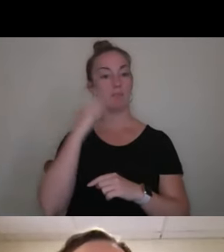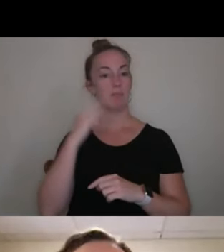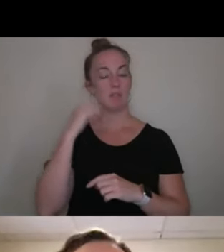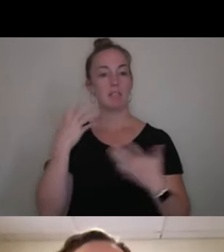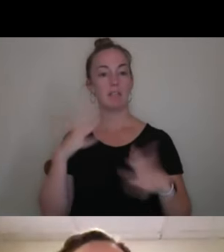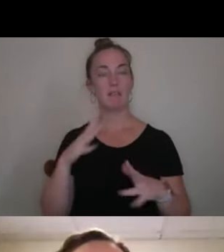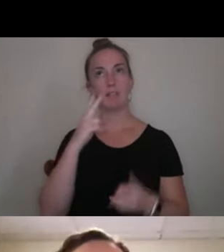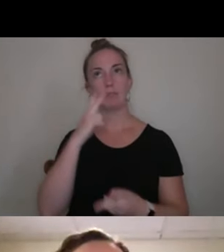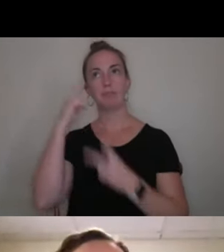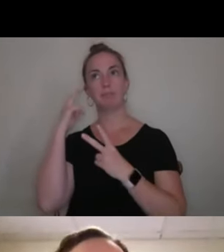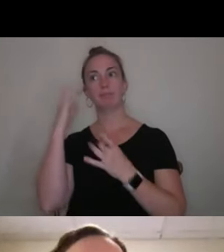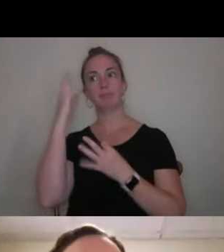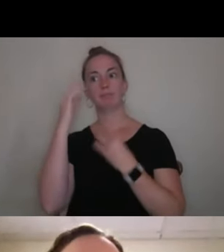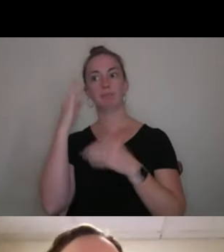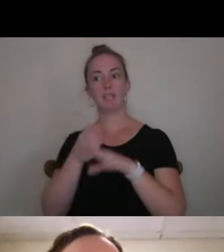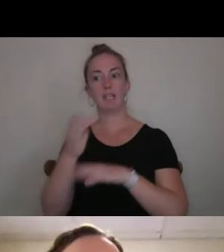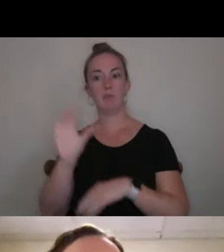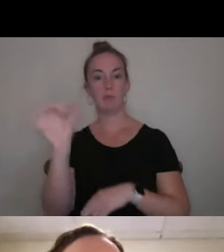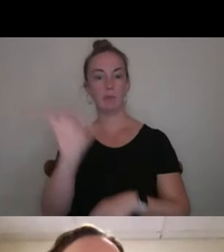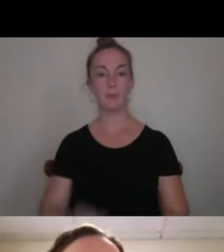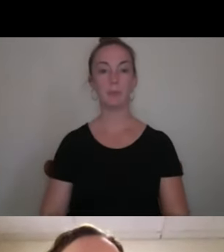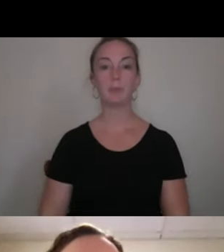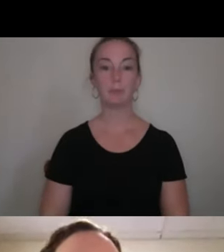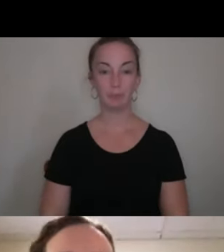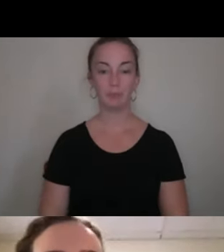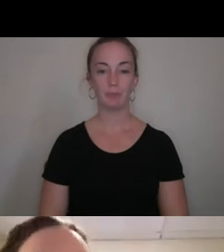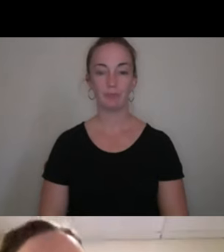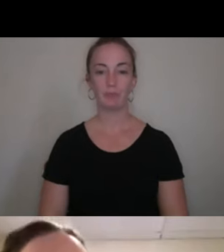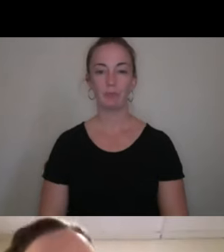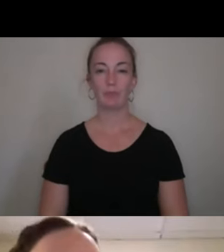reflecting on it after the fact as well. Thanks, Sarah.